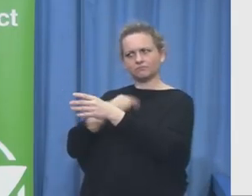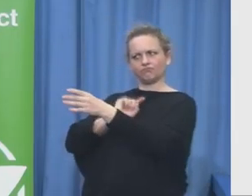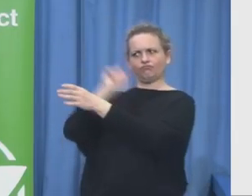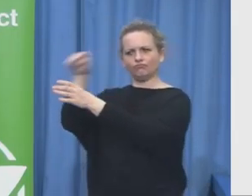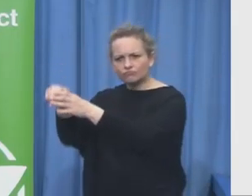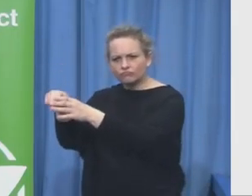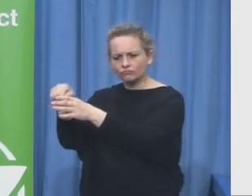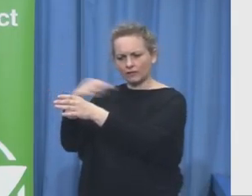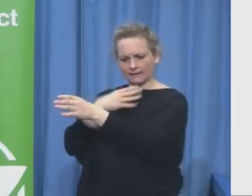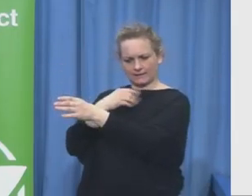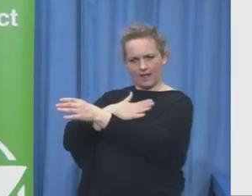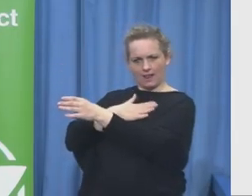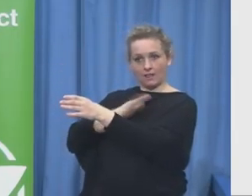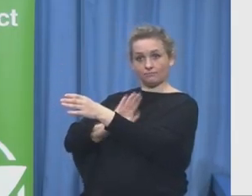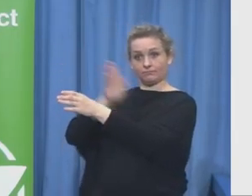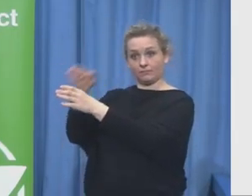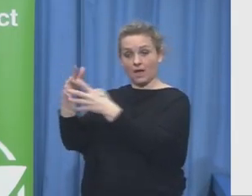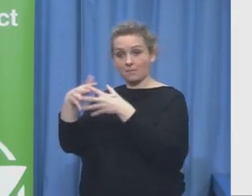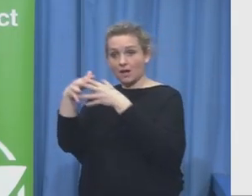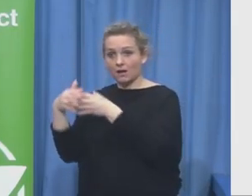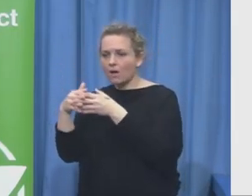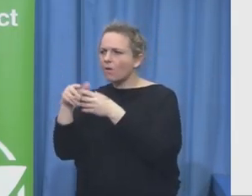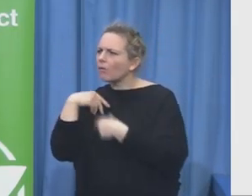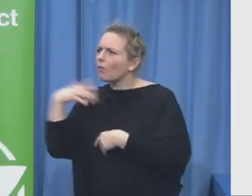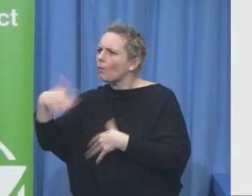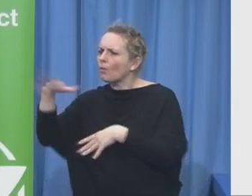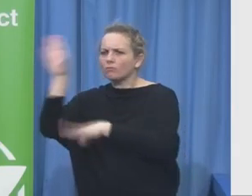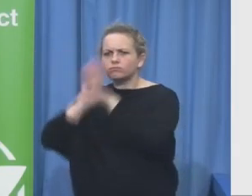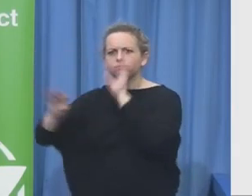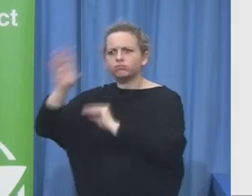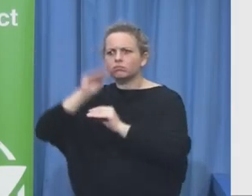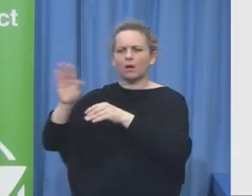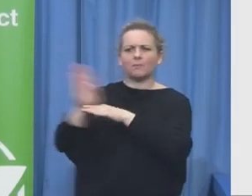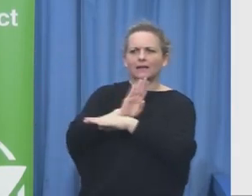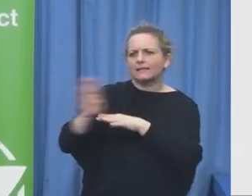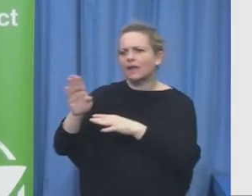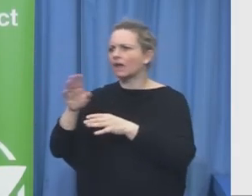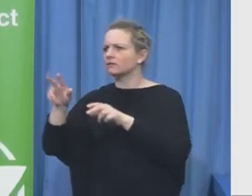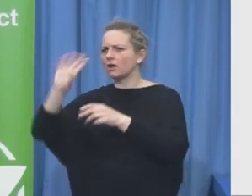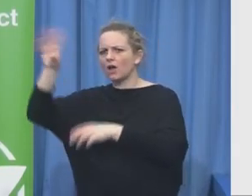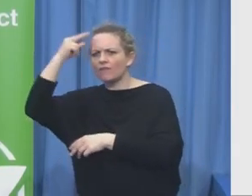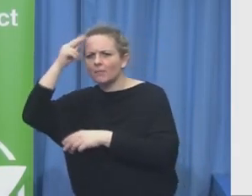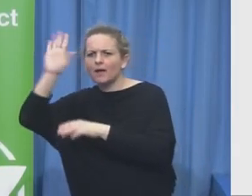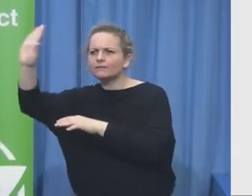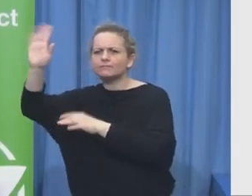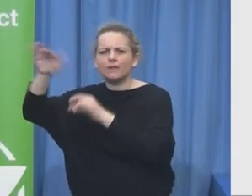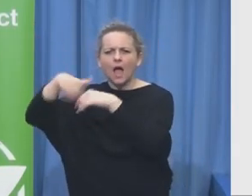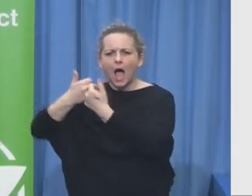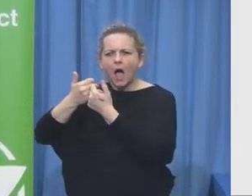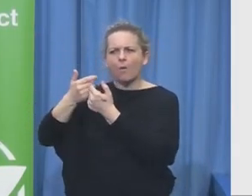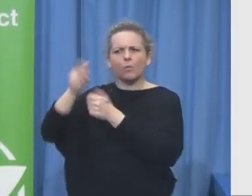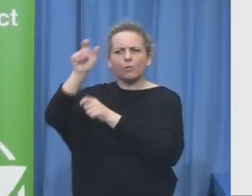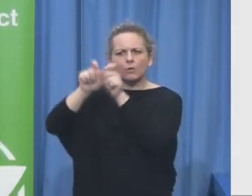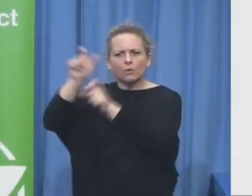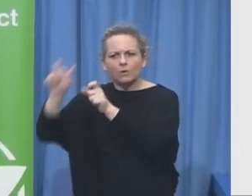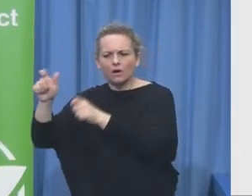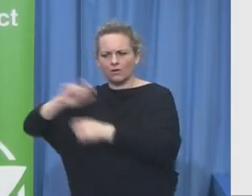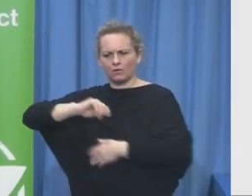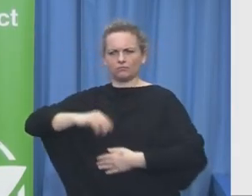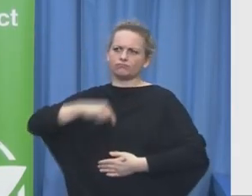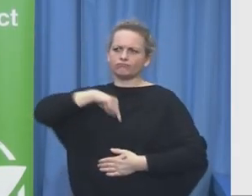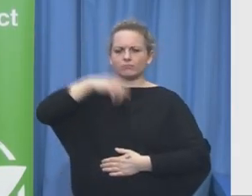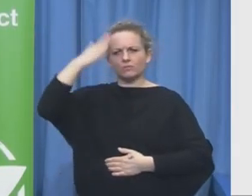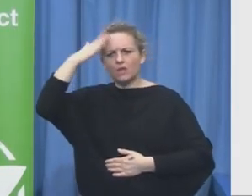do need to really sit and find the match and the added value the government at least from our experience and I'm talking